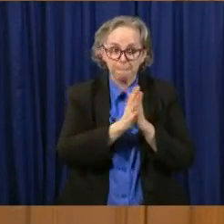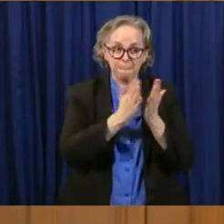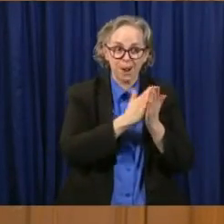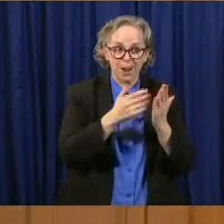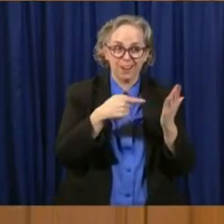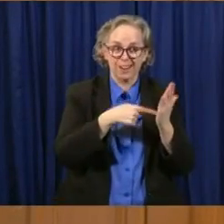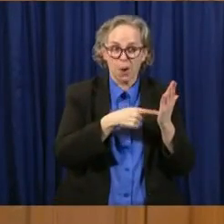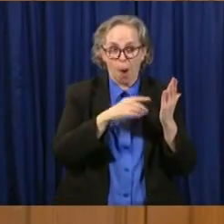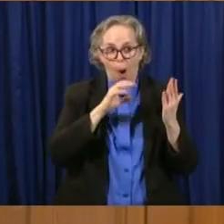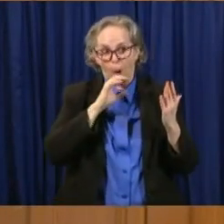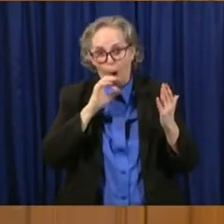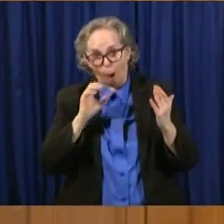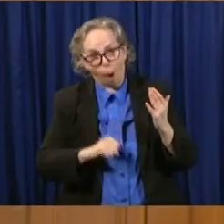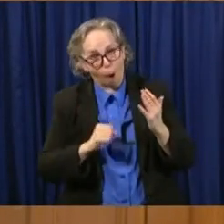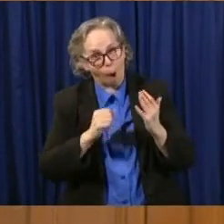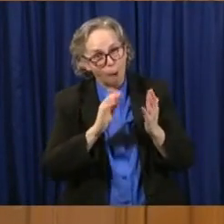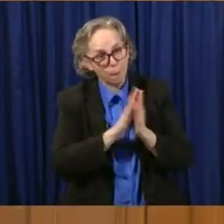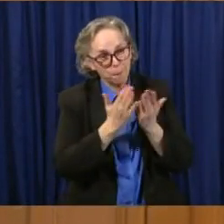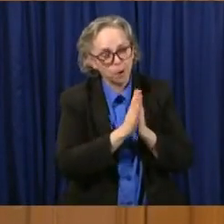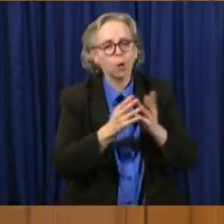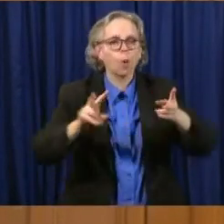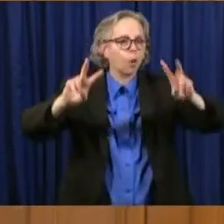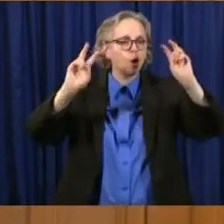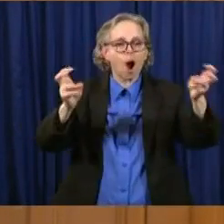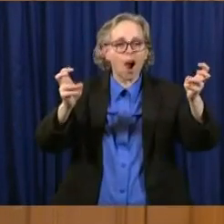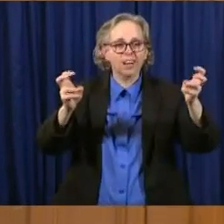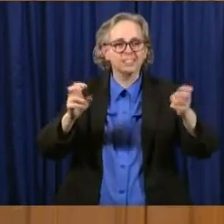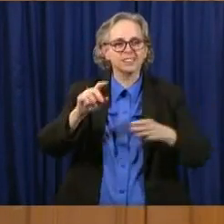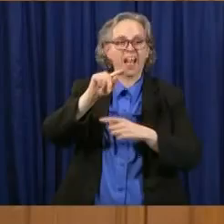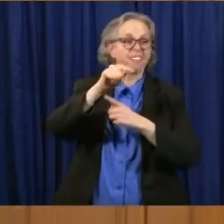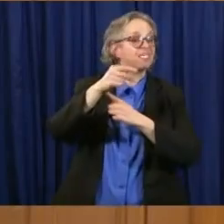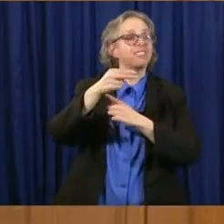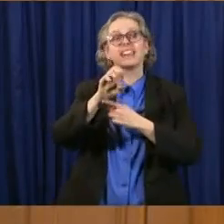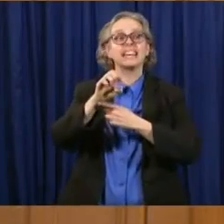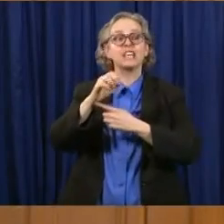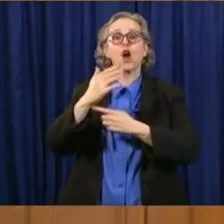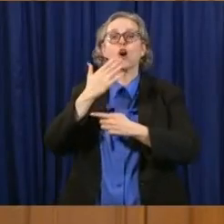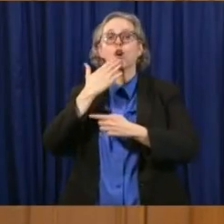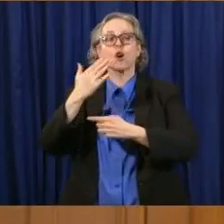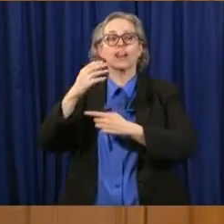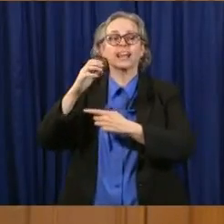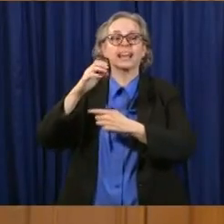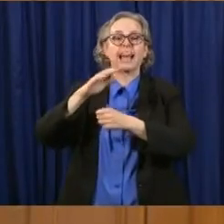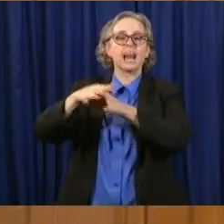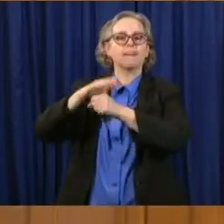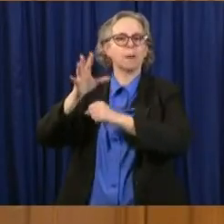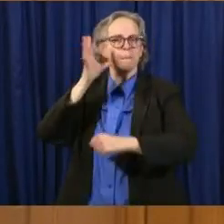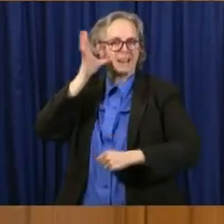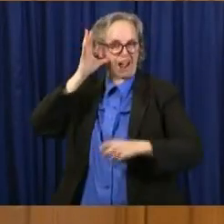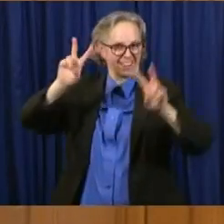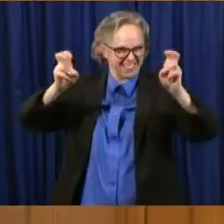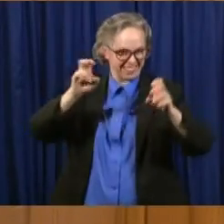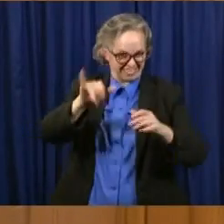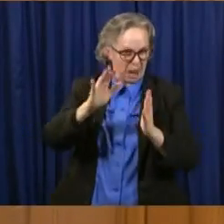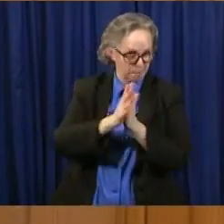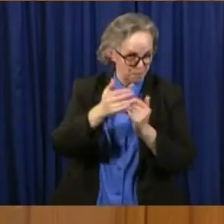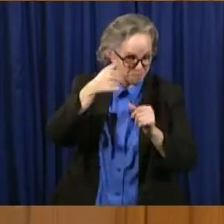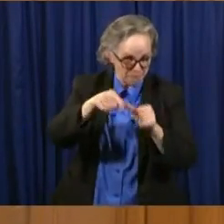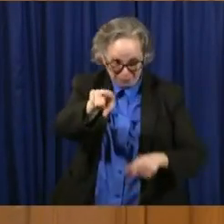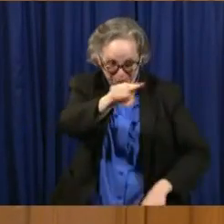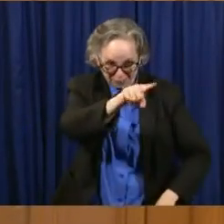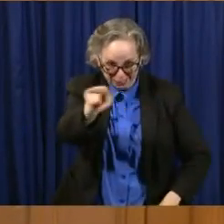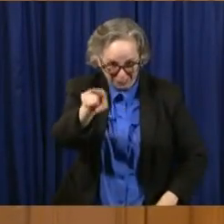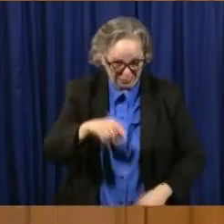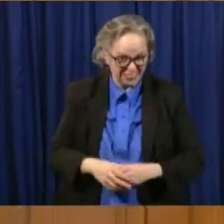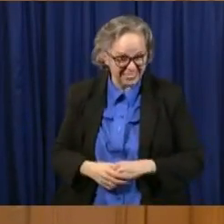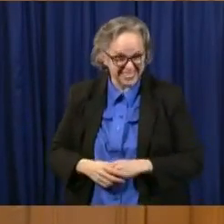Parent. And this is something I started out in peds before I went into preventive medicine and public health. And there's a lot of